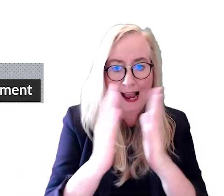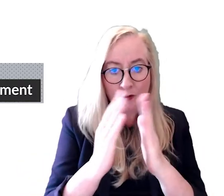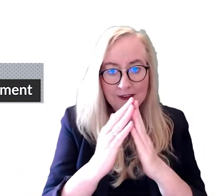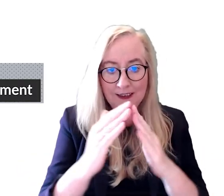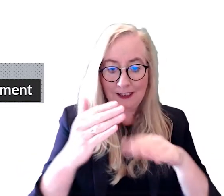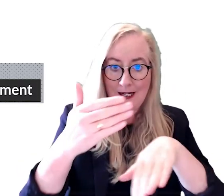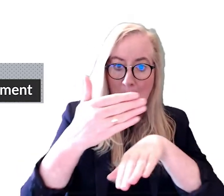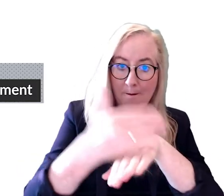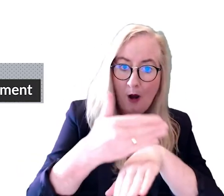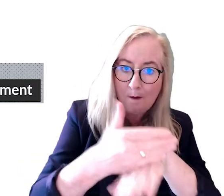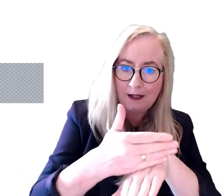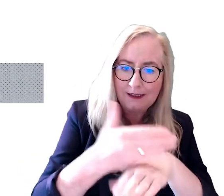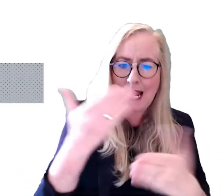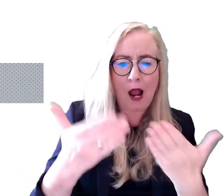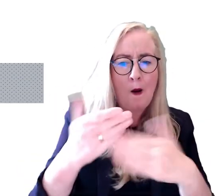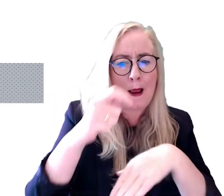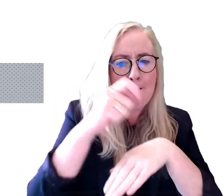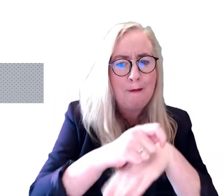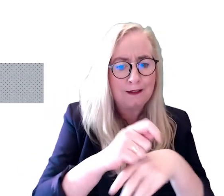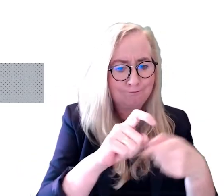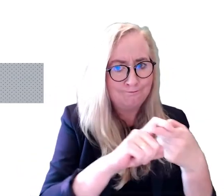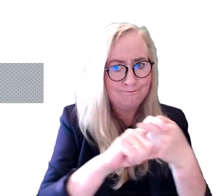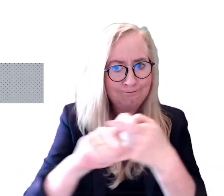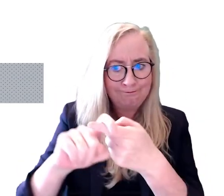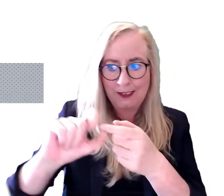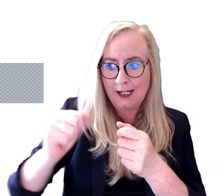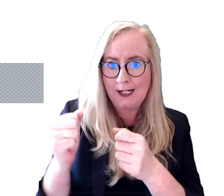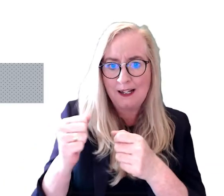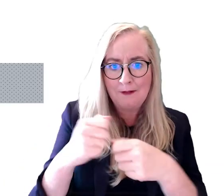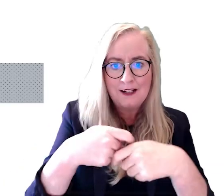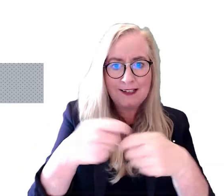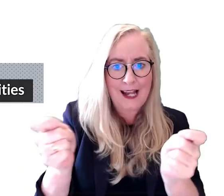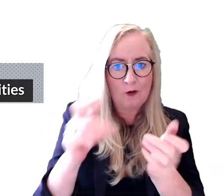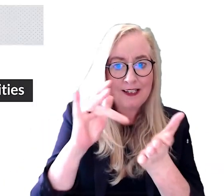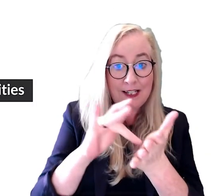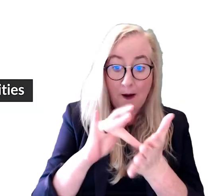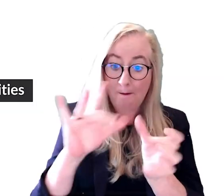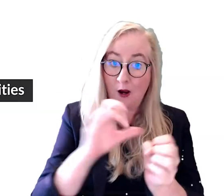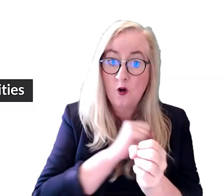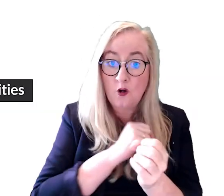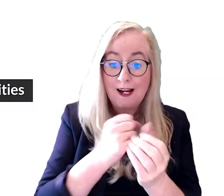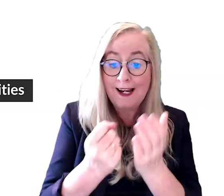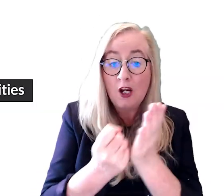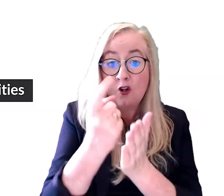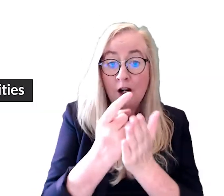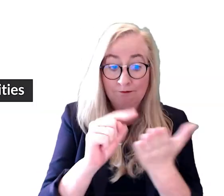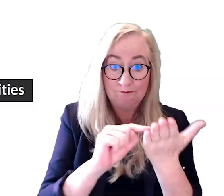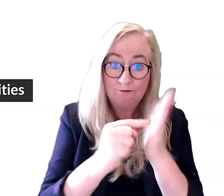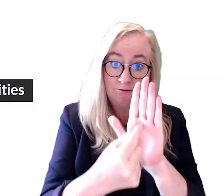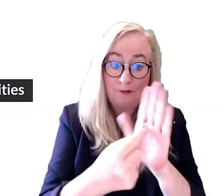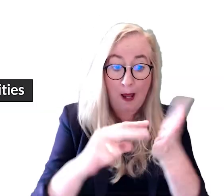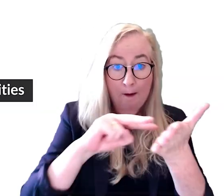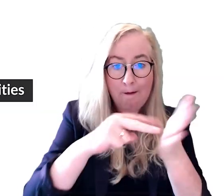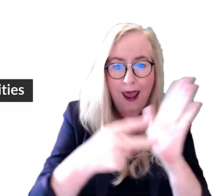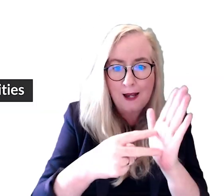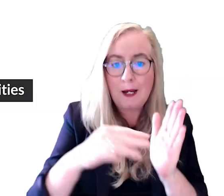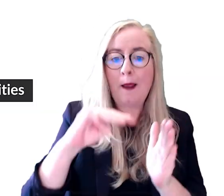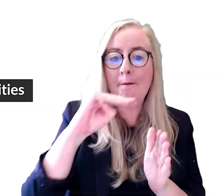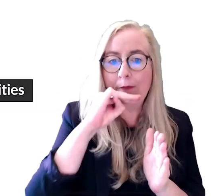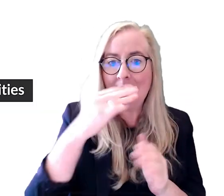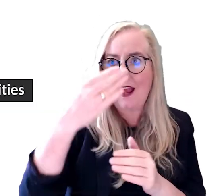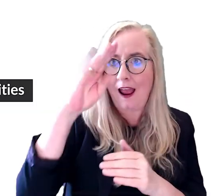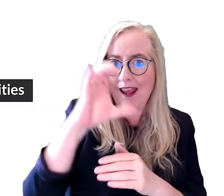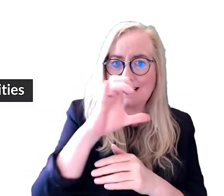housing, employment and how best to sustain our town centres. Ensuring that these issues are reflected in the plan